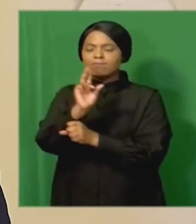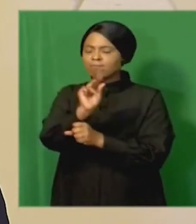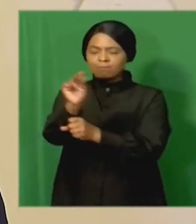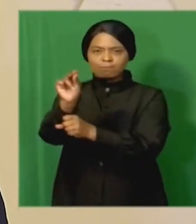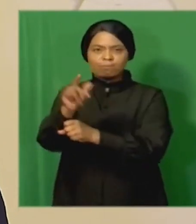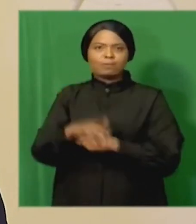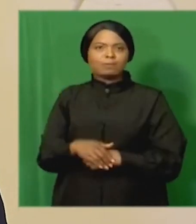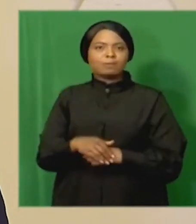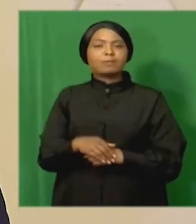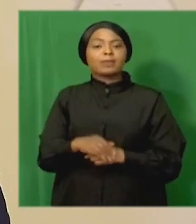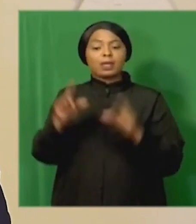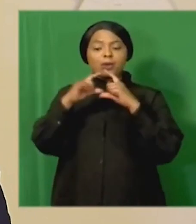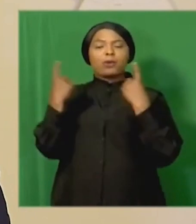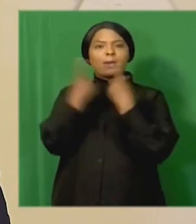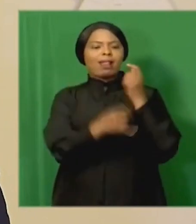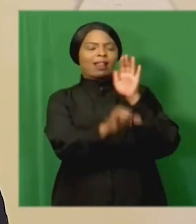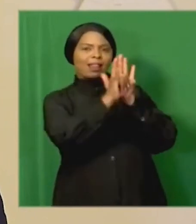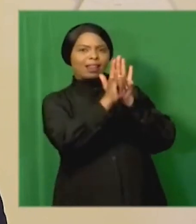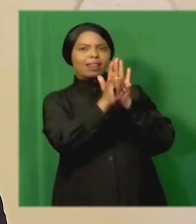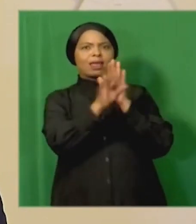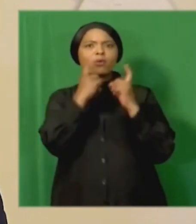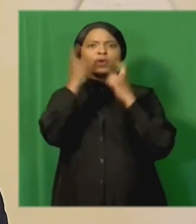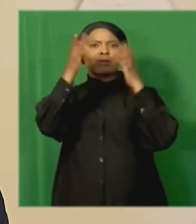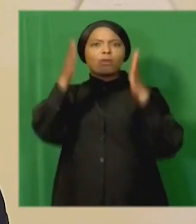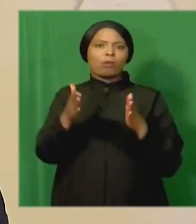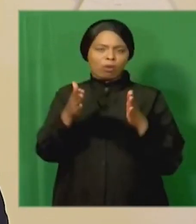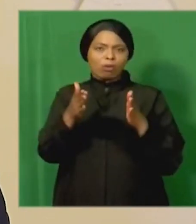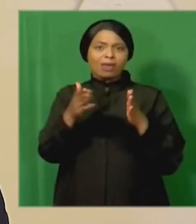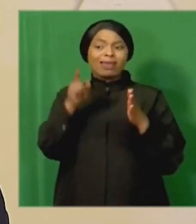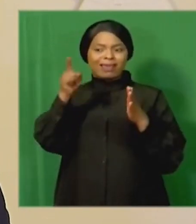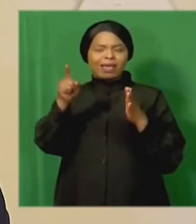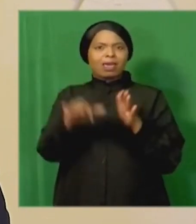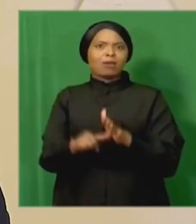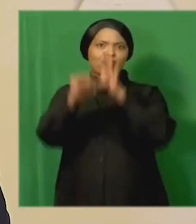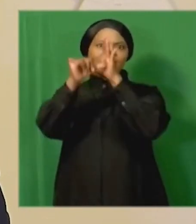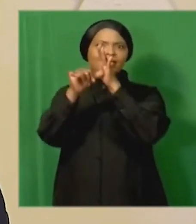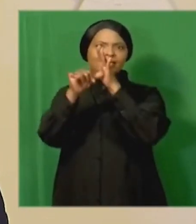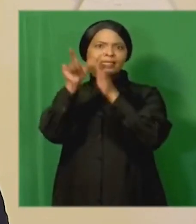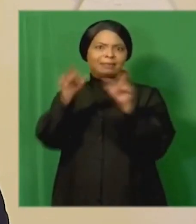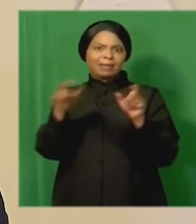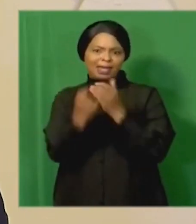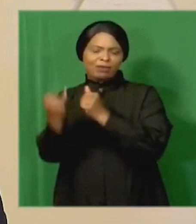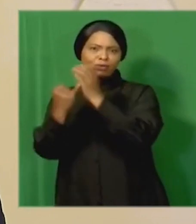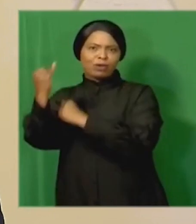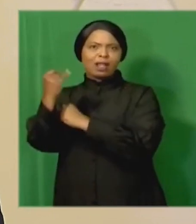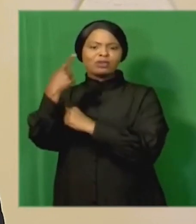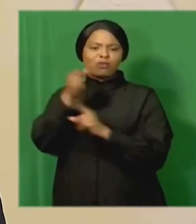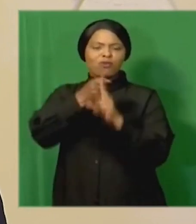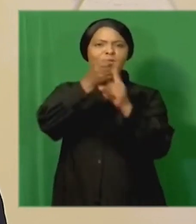the commission identified whistleblowing as an essential weapon in the fight against corruption